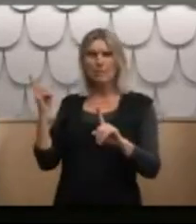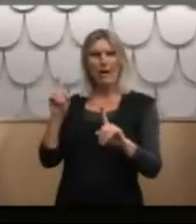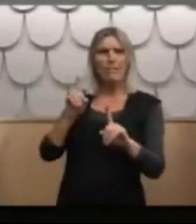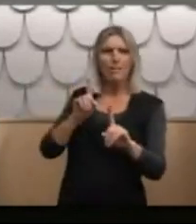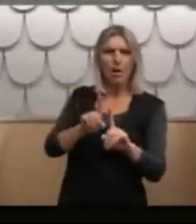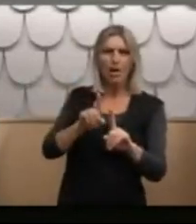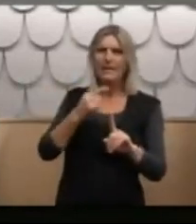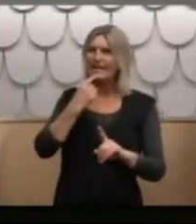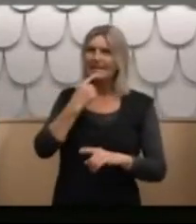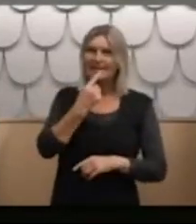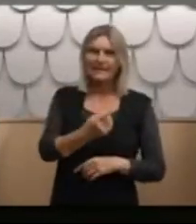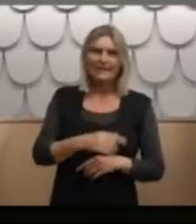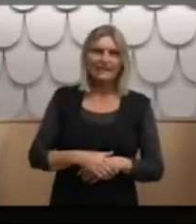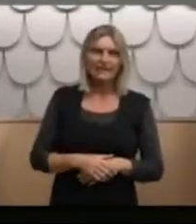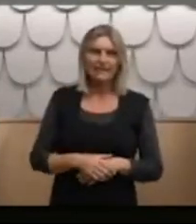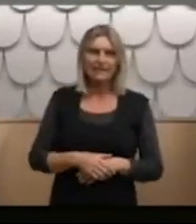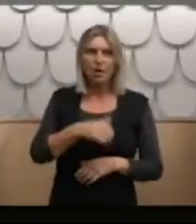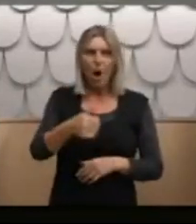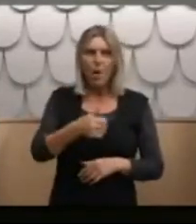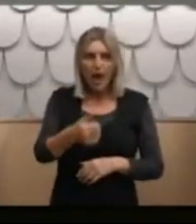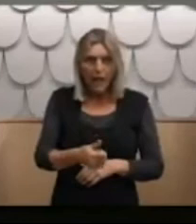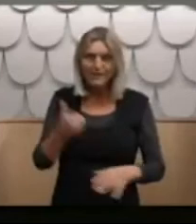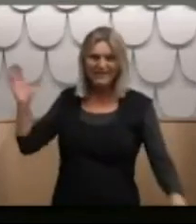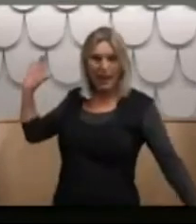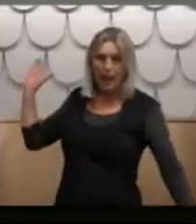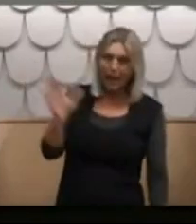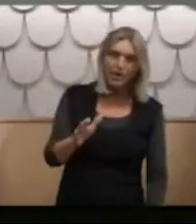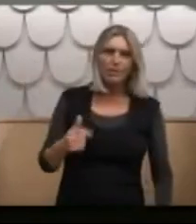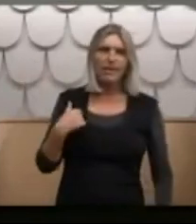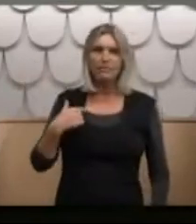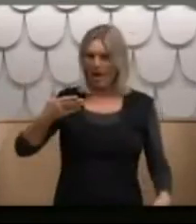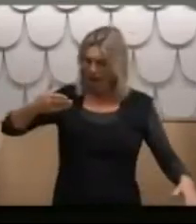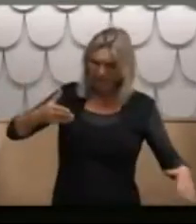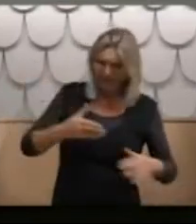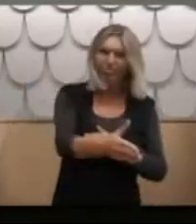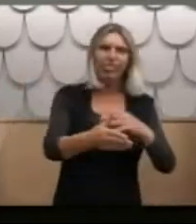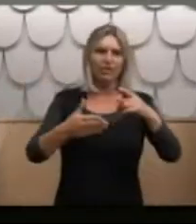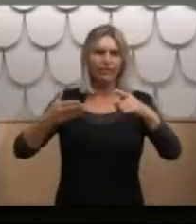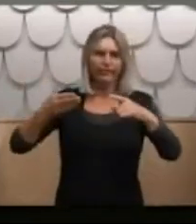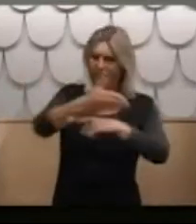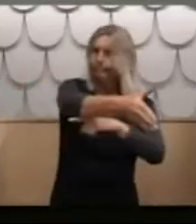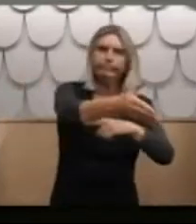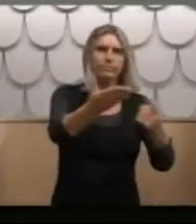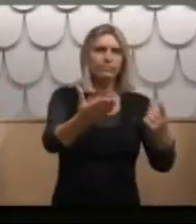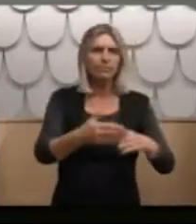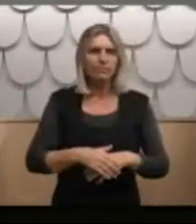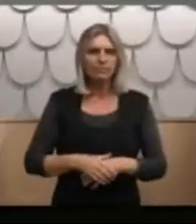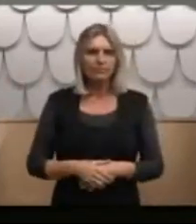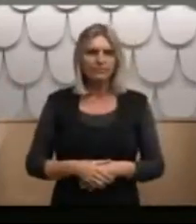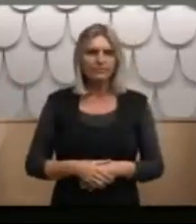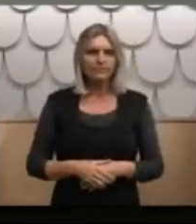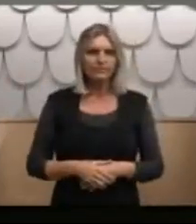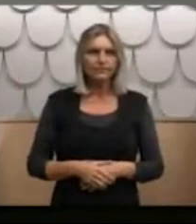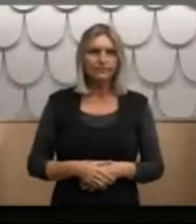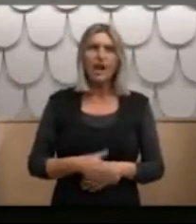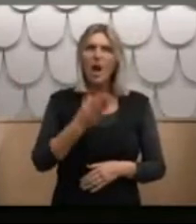said, all going okay? Gave me a slap on the back. My hand went through the blade on the bench saw I